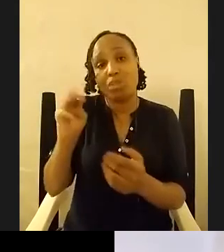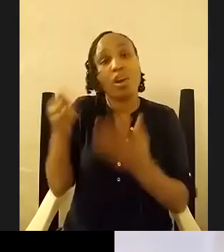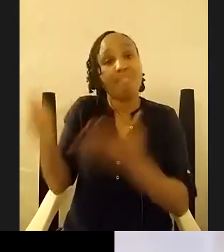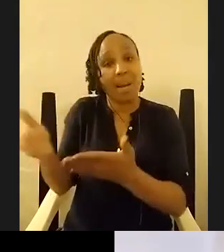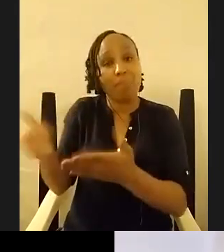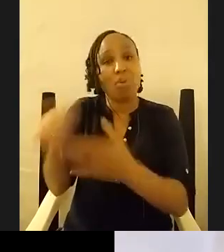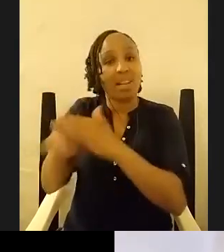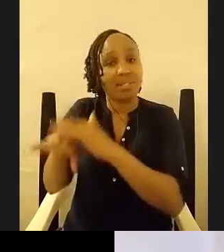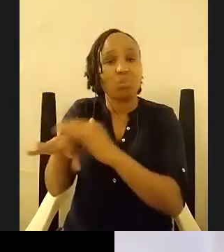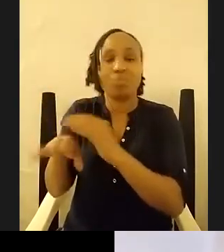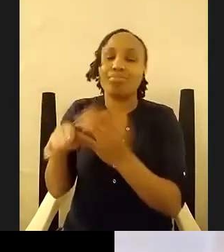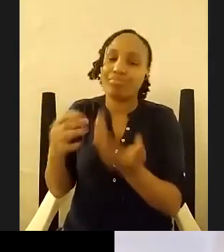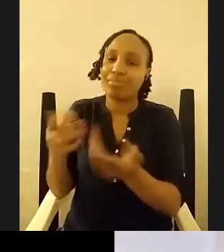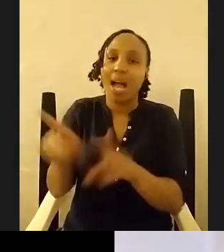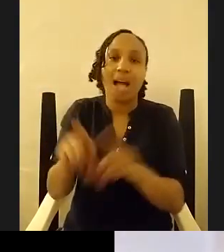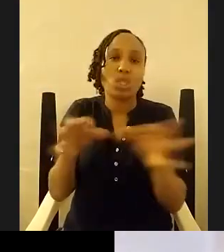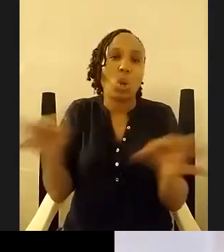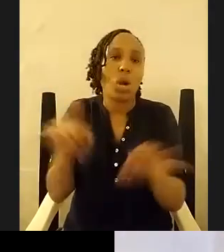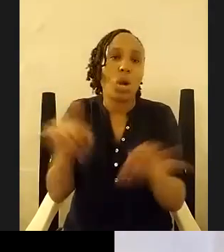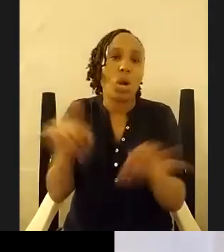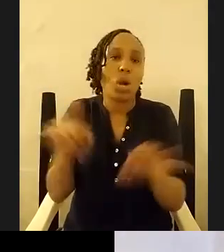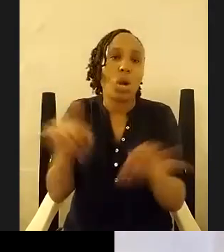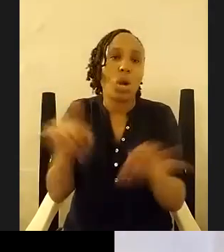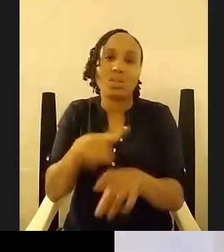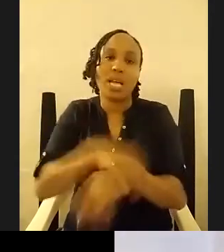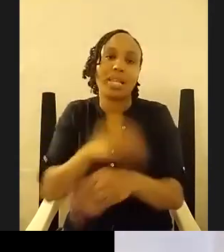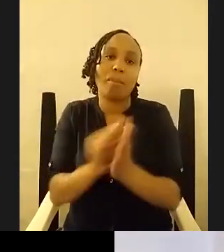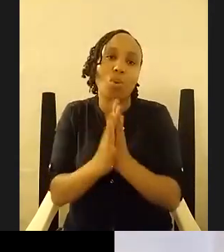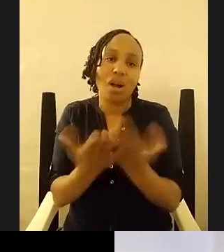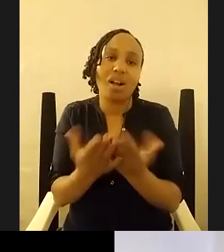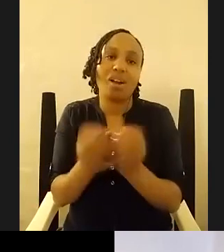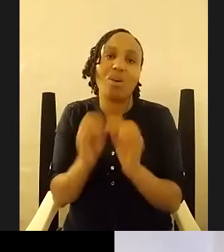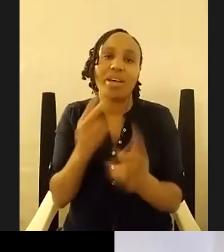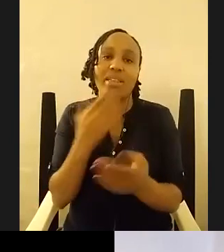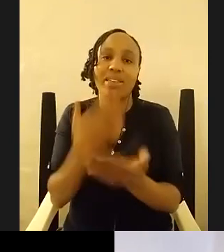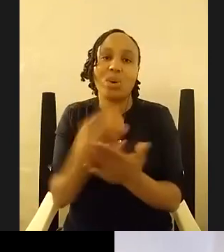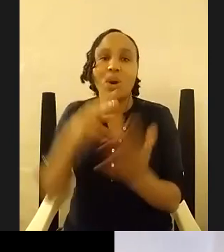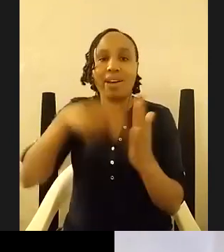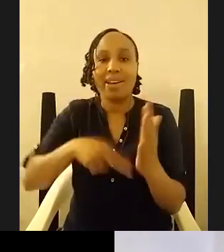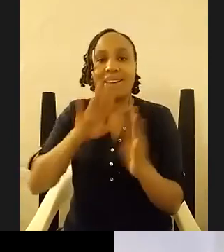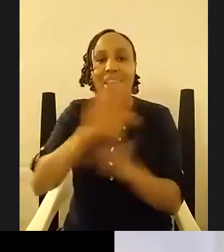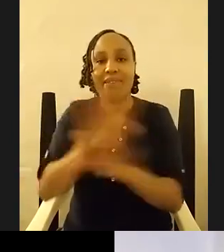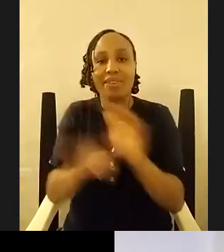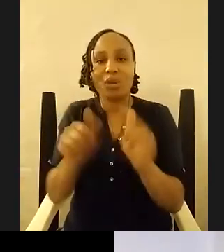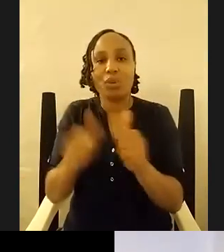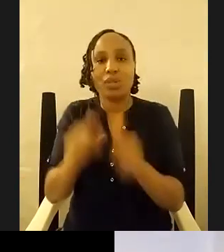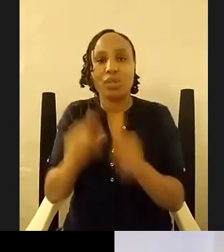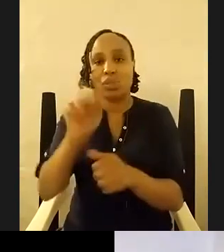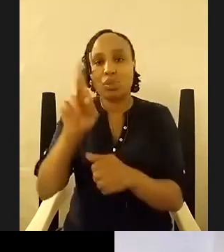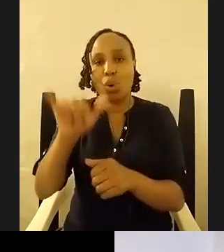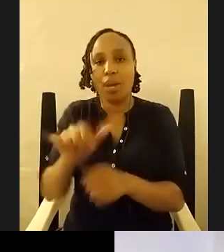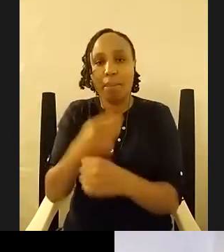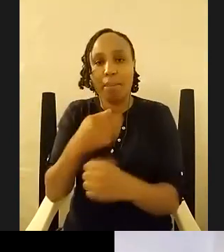you thank you thank you and read everything that troy makes please support the work that bunk bunk is doing public